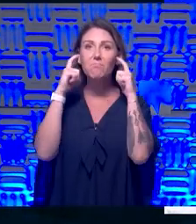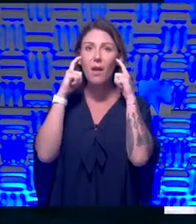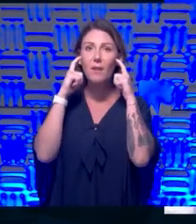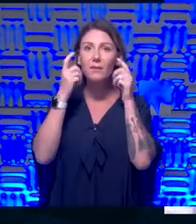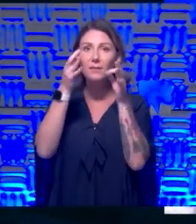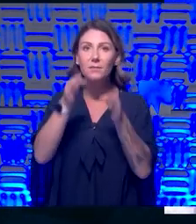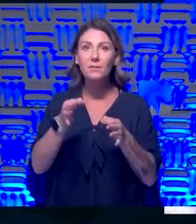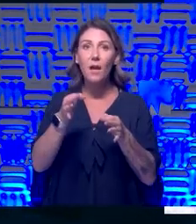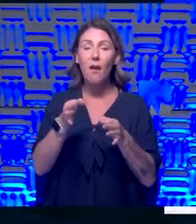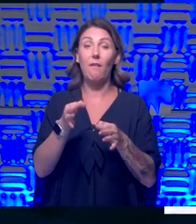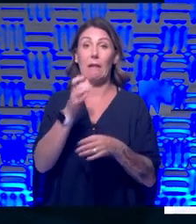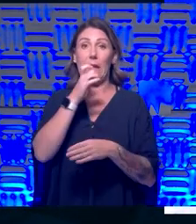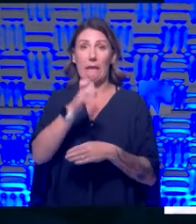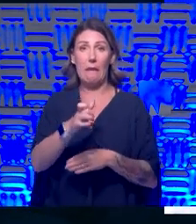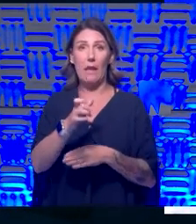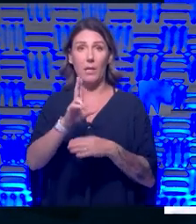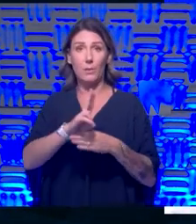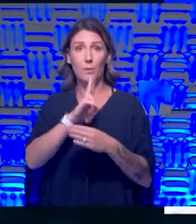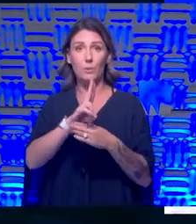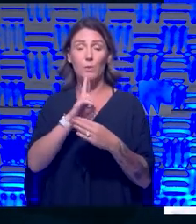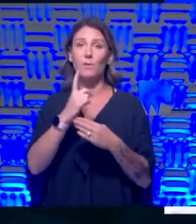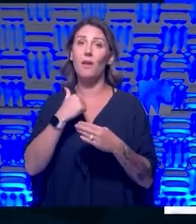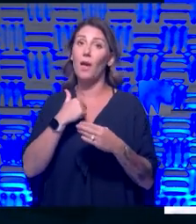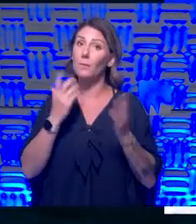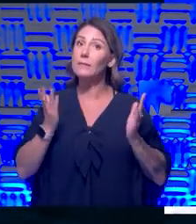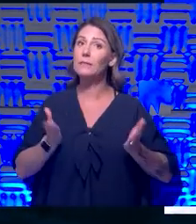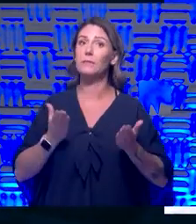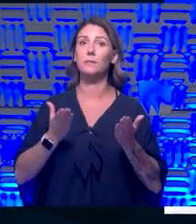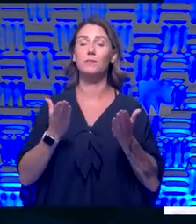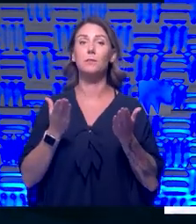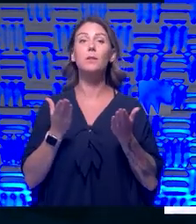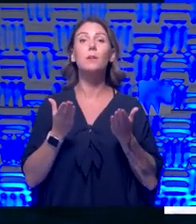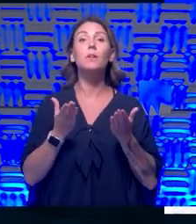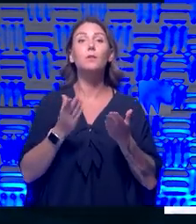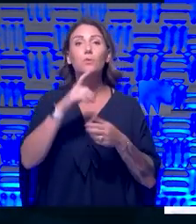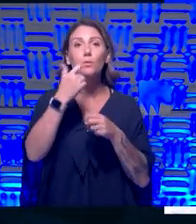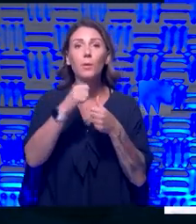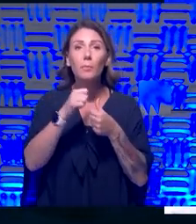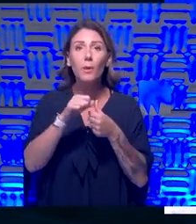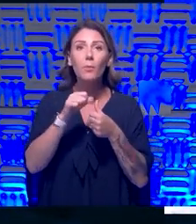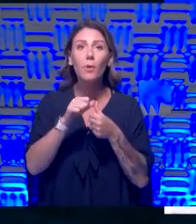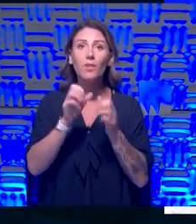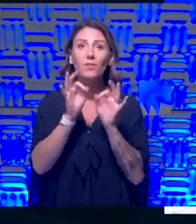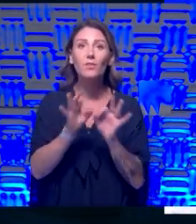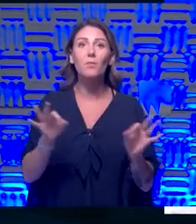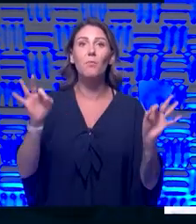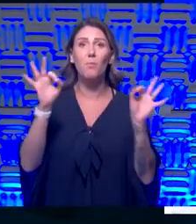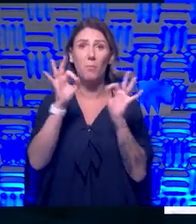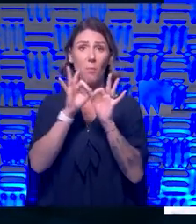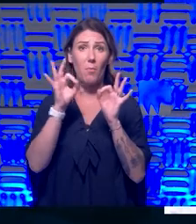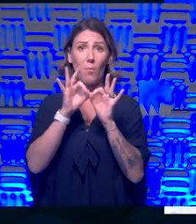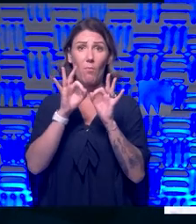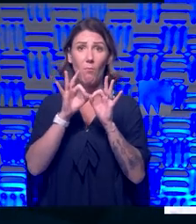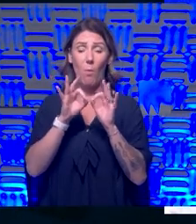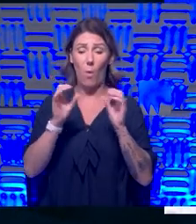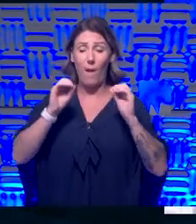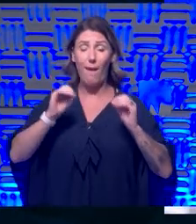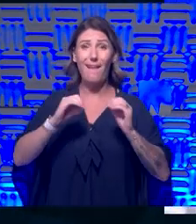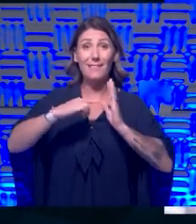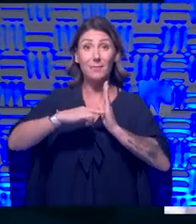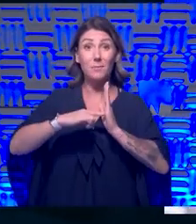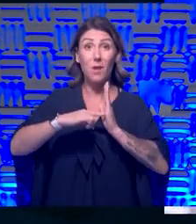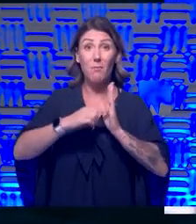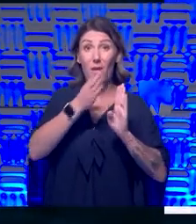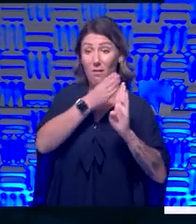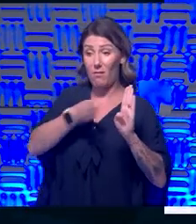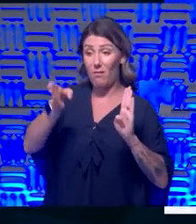decision not to wear them. I would just urge you to remember that there's this pretty important asymptomatic period where you can